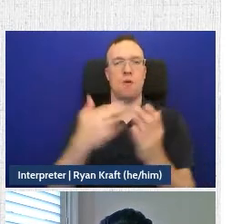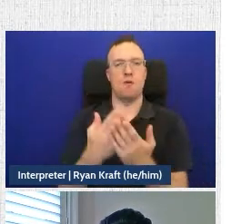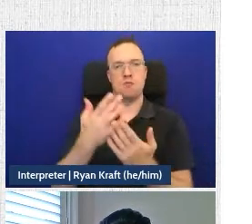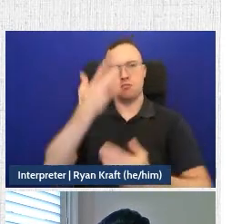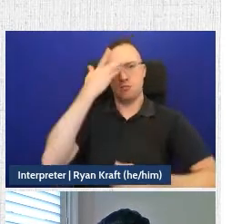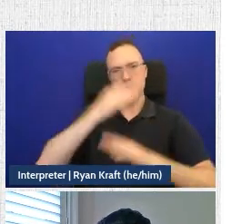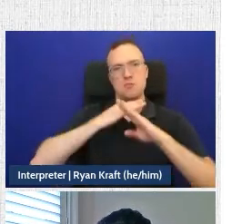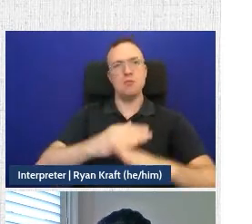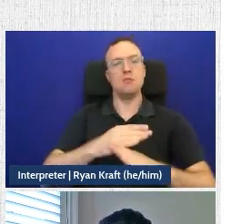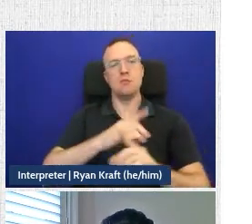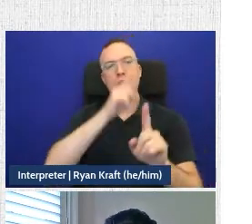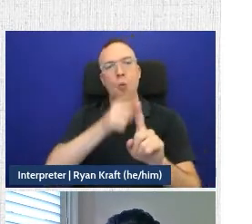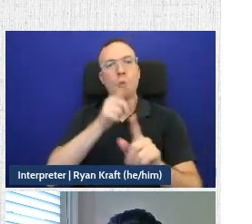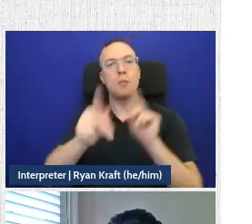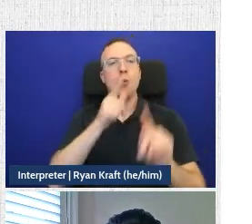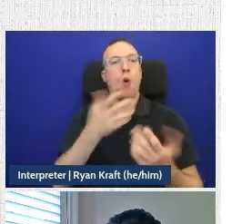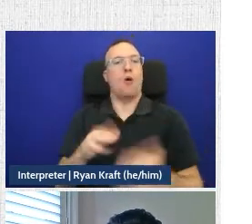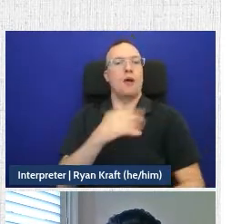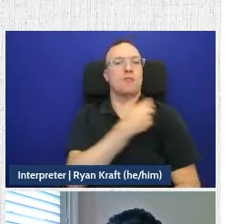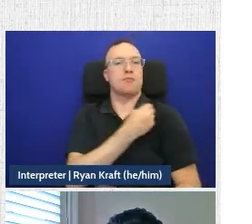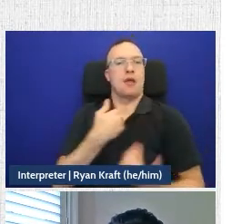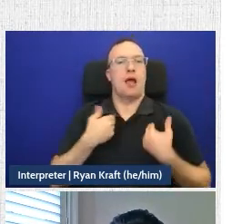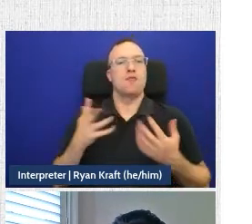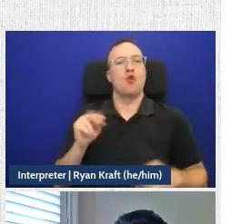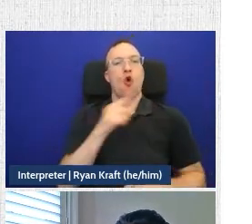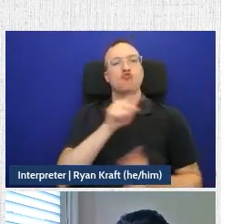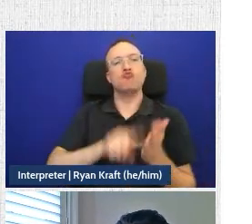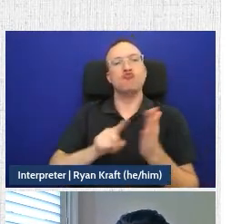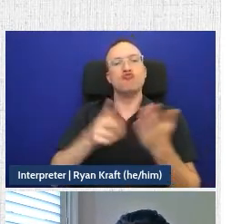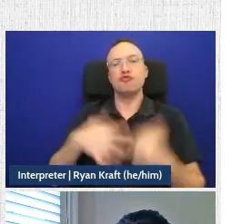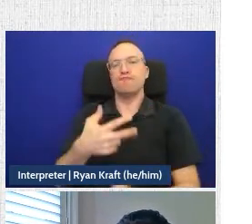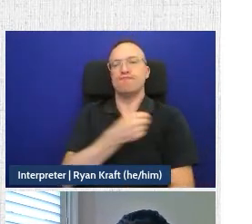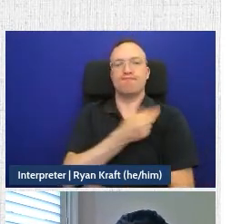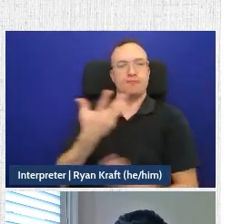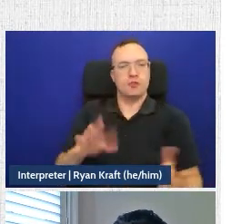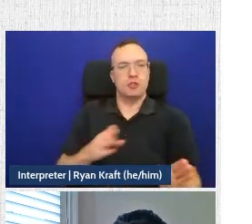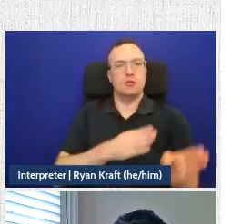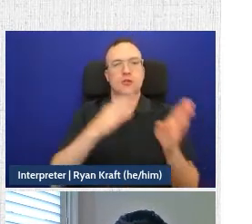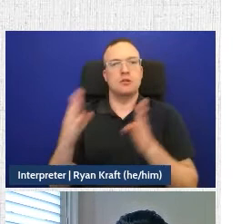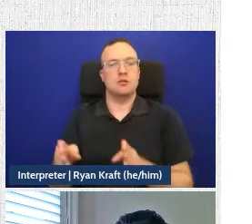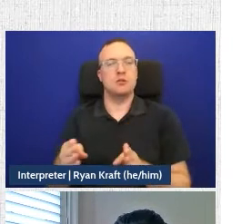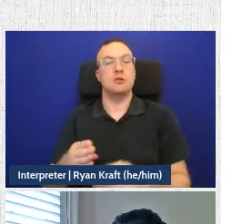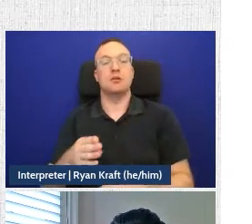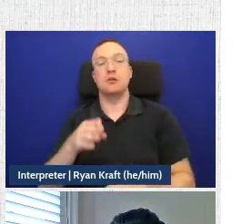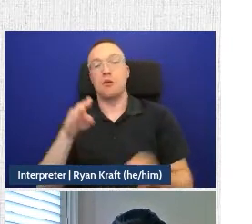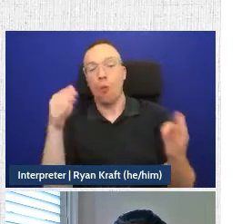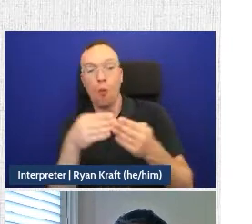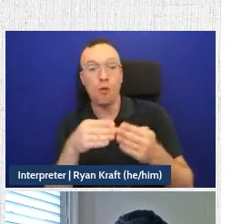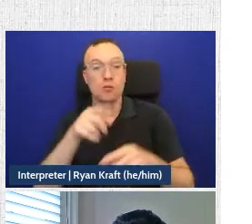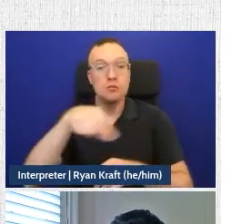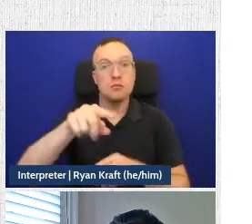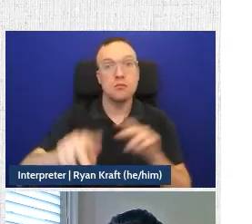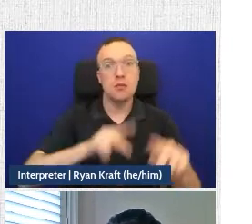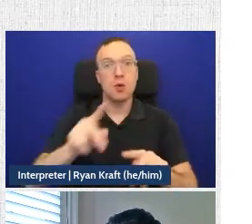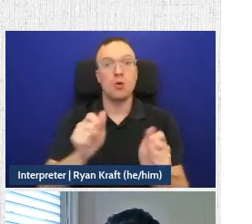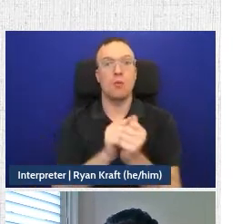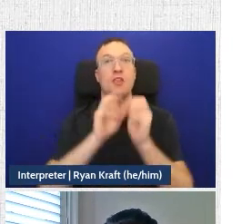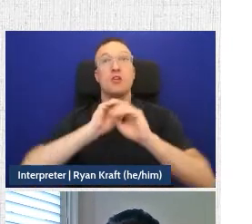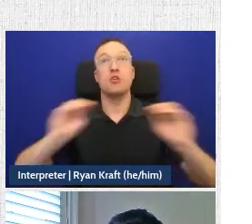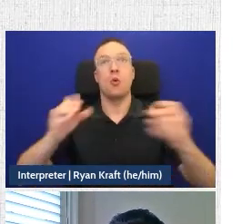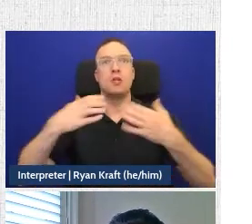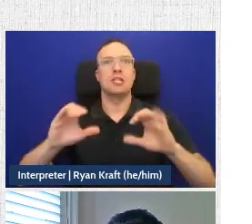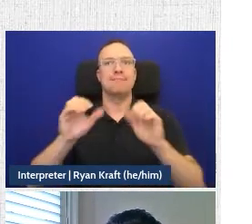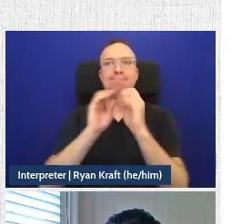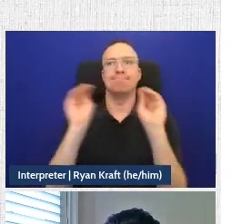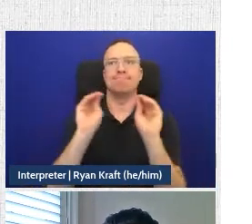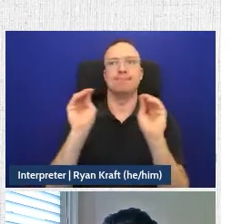targeting people who are already vaccinated because they've already done their research and gotten their vaccine, nor are we targeting users that have no chance in any scenario